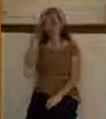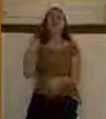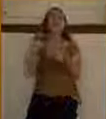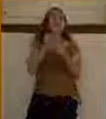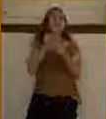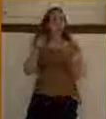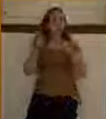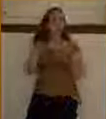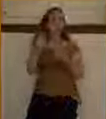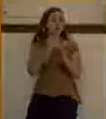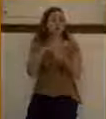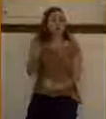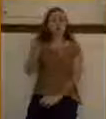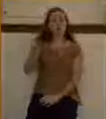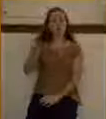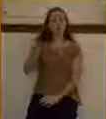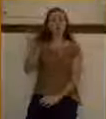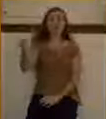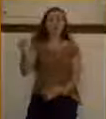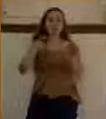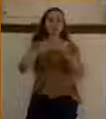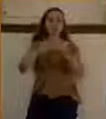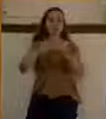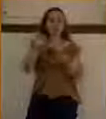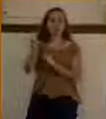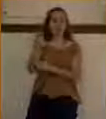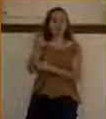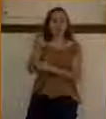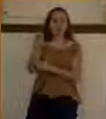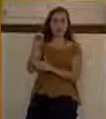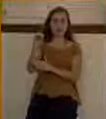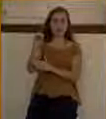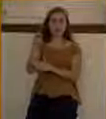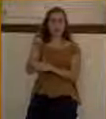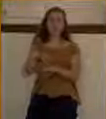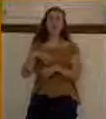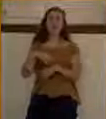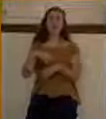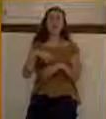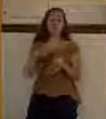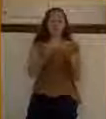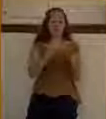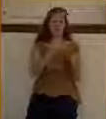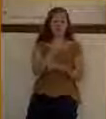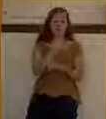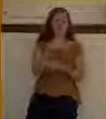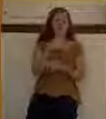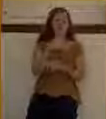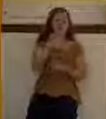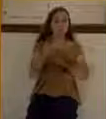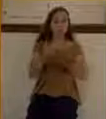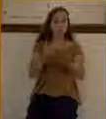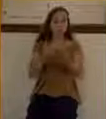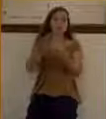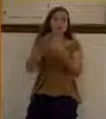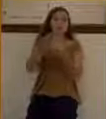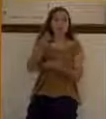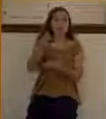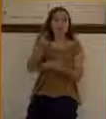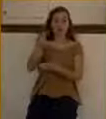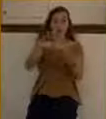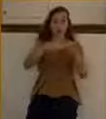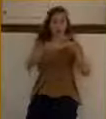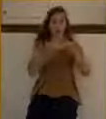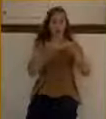Jericho. We saw this in verse 46. And they came to Jericho. And as he went out of Jericho with his disciples. Now, remember